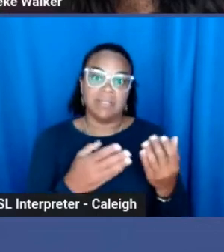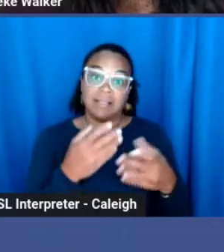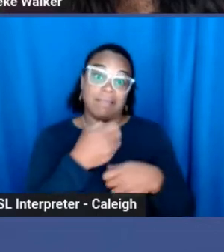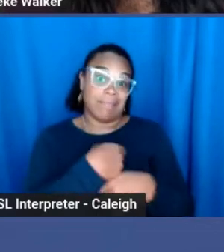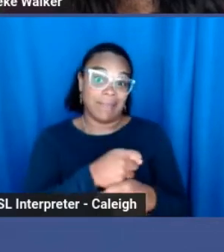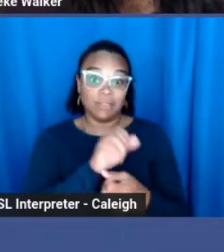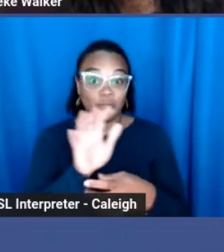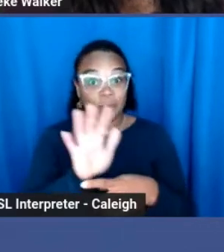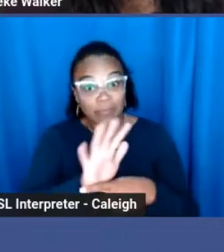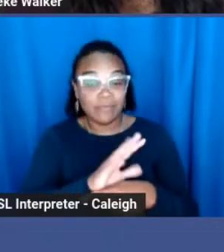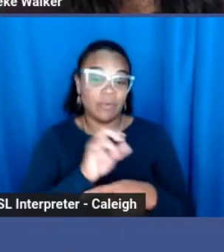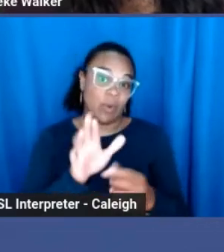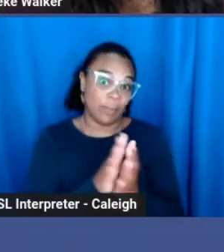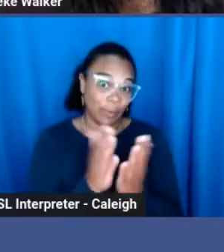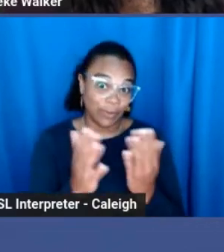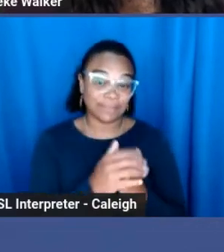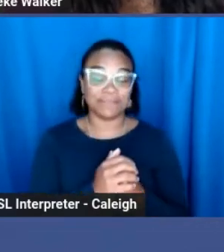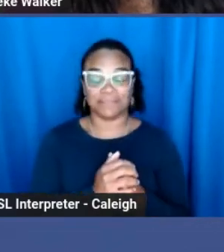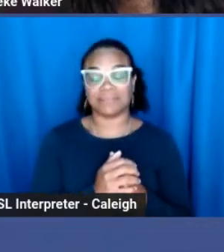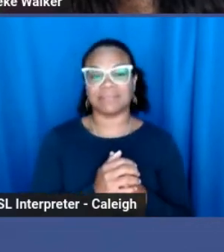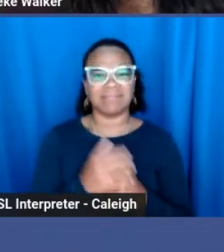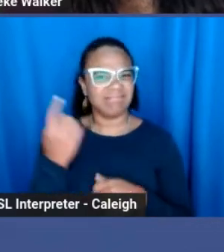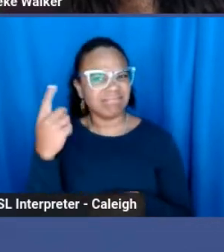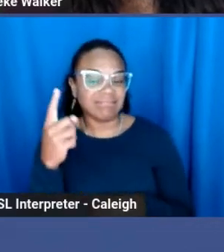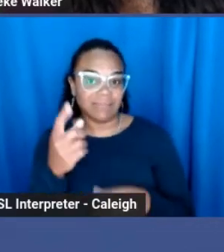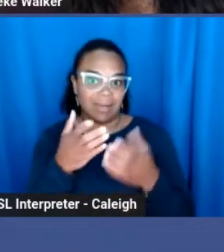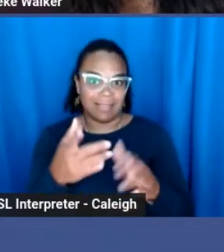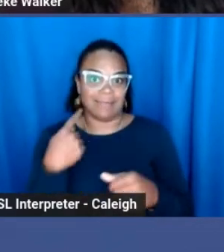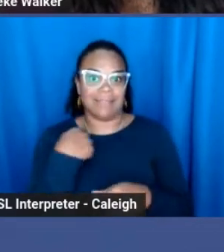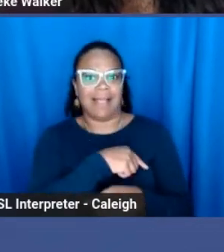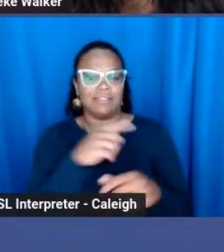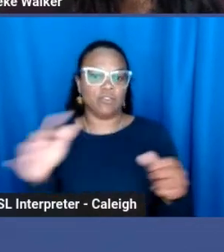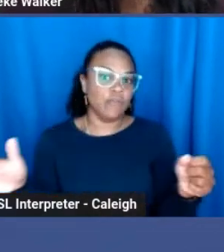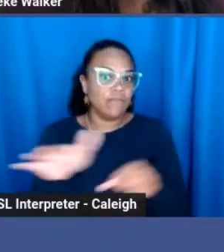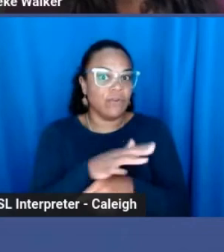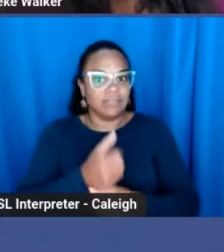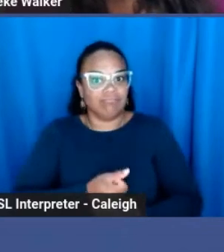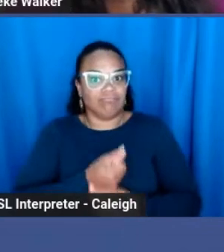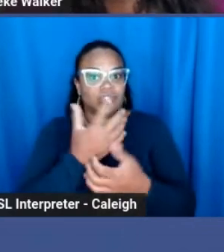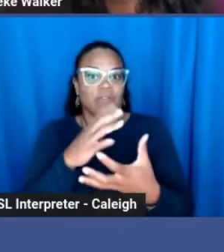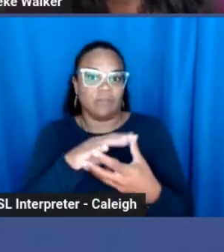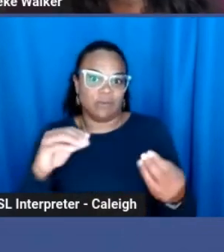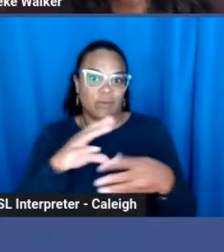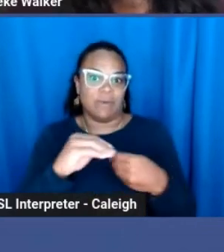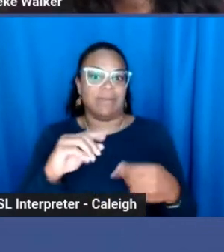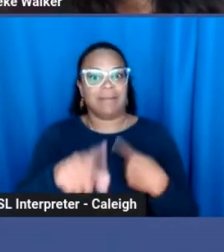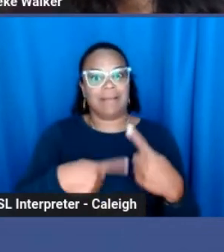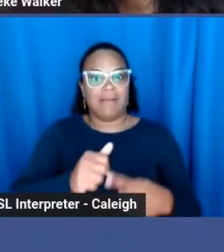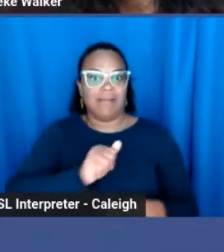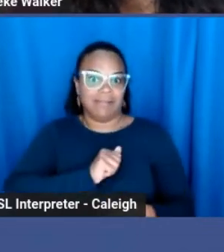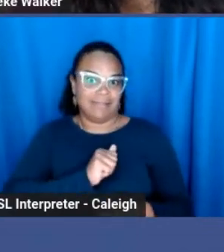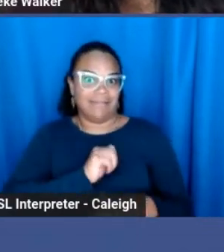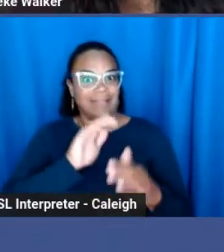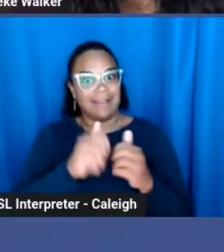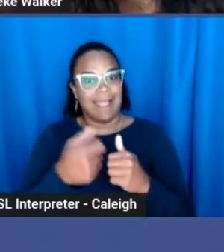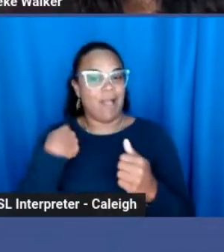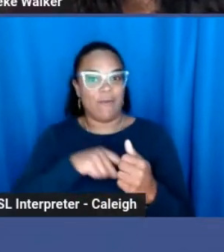And really this just allows us to tell the full story of ourselves and the many ways that we exist in the world.